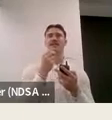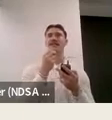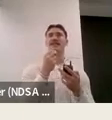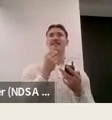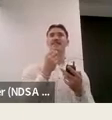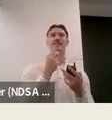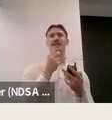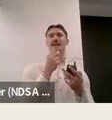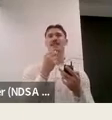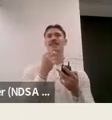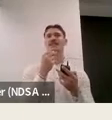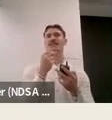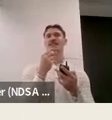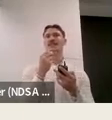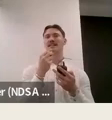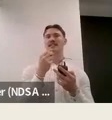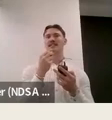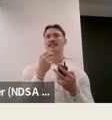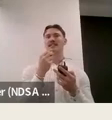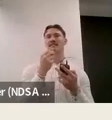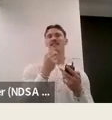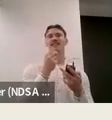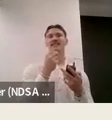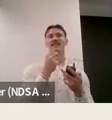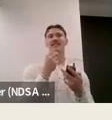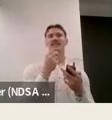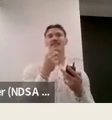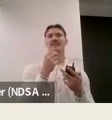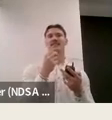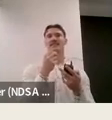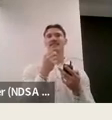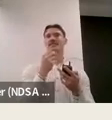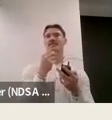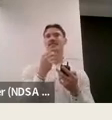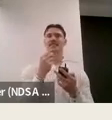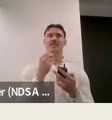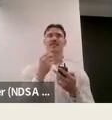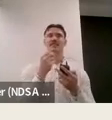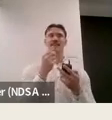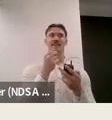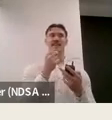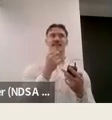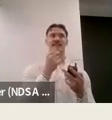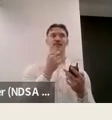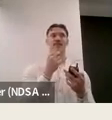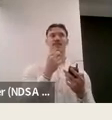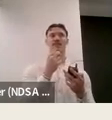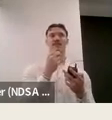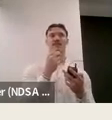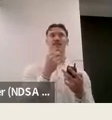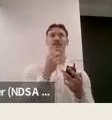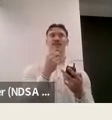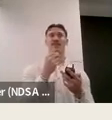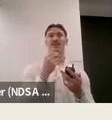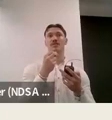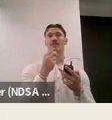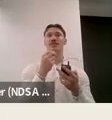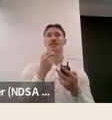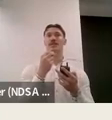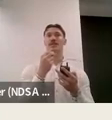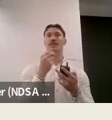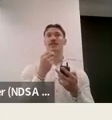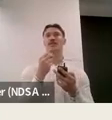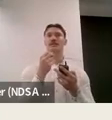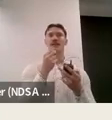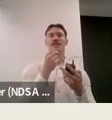are missing class because they're lazy, because they're apathetic, and that the reality is that students are missing class because there's inaccessible learning for disabled students,